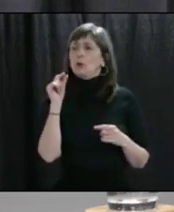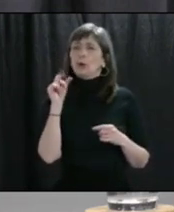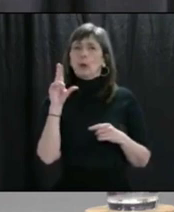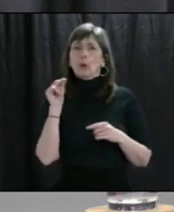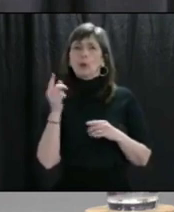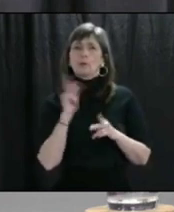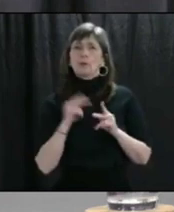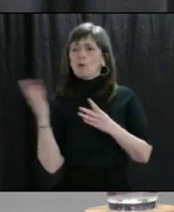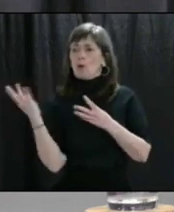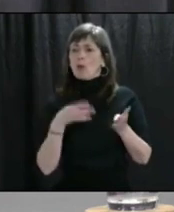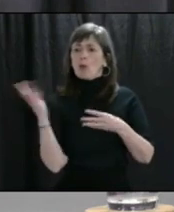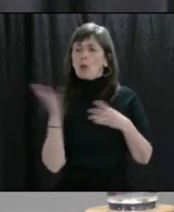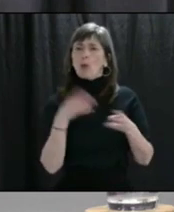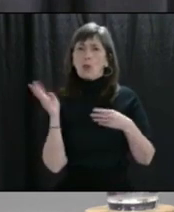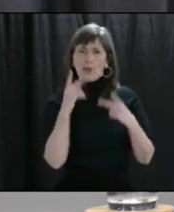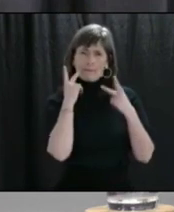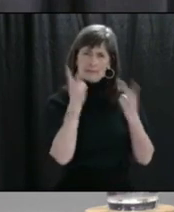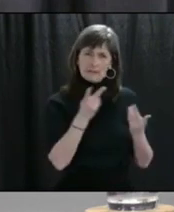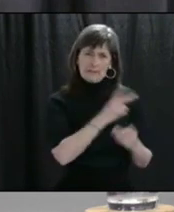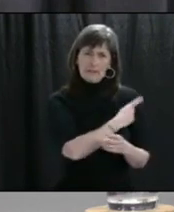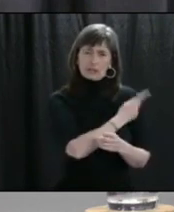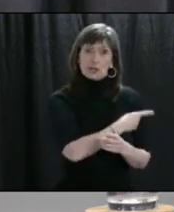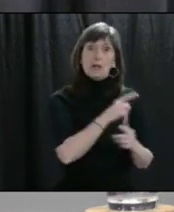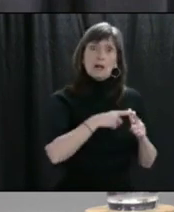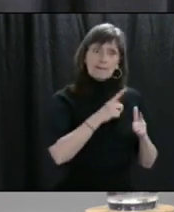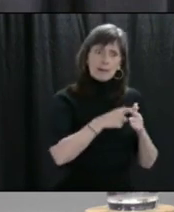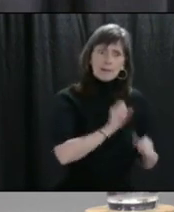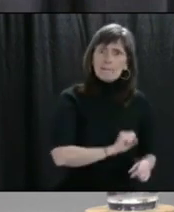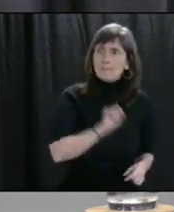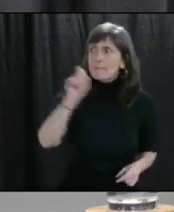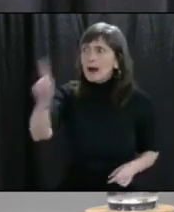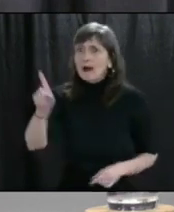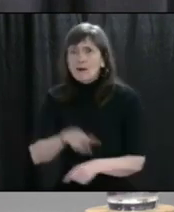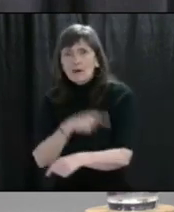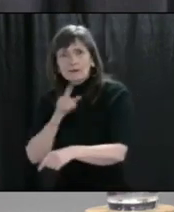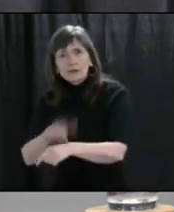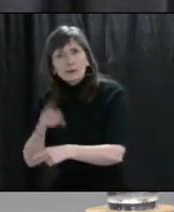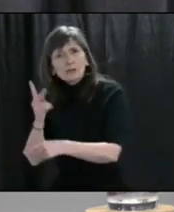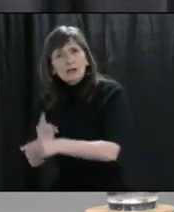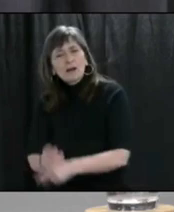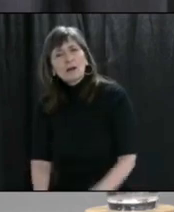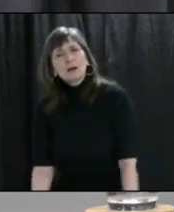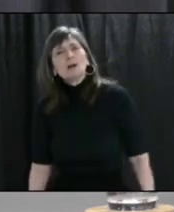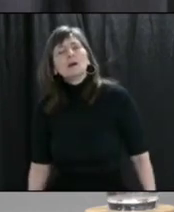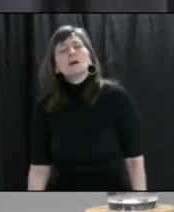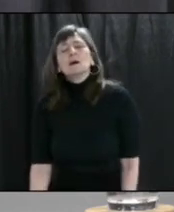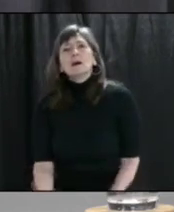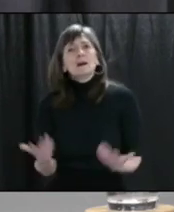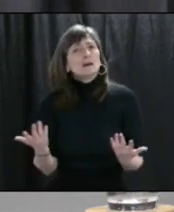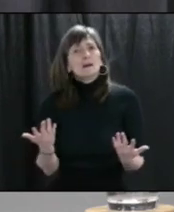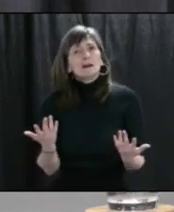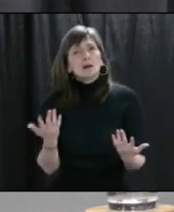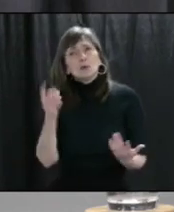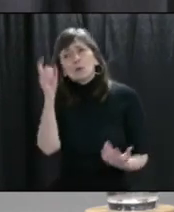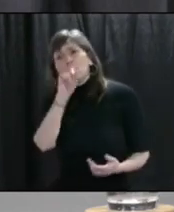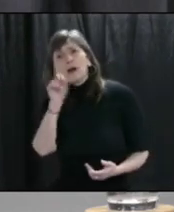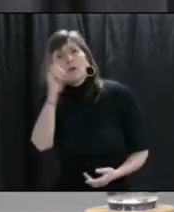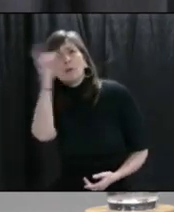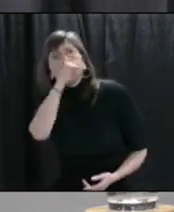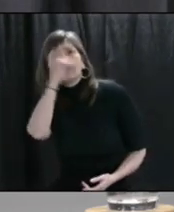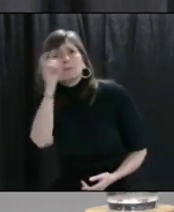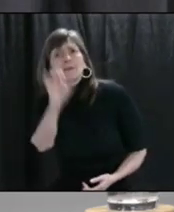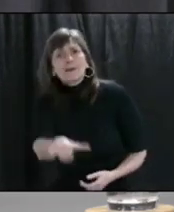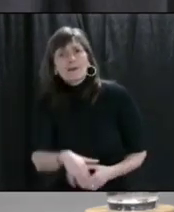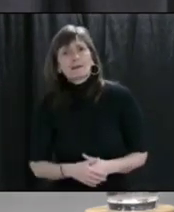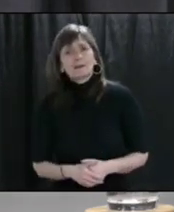over the course of the day, and then the patient goes back to the hospital. This is not sensible. In what world does it make